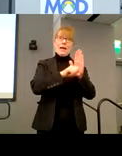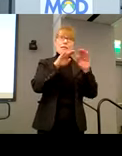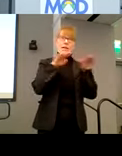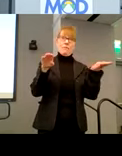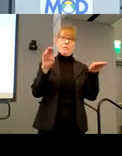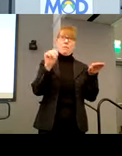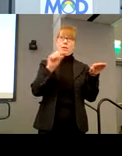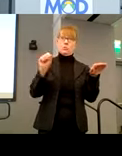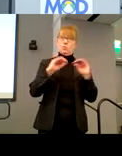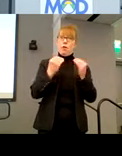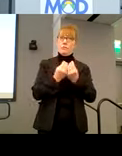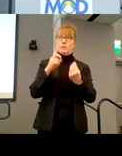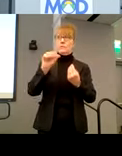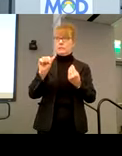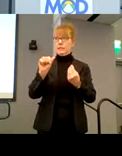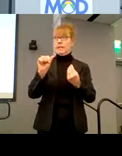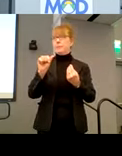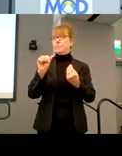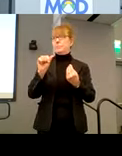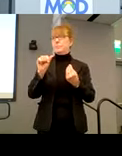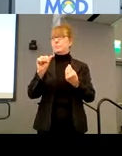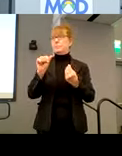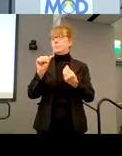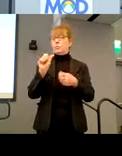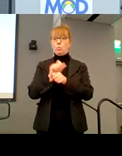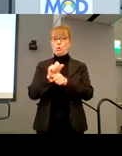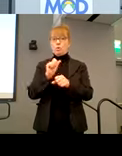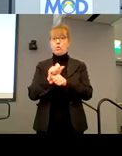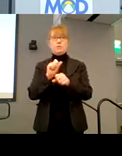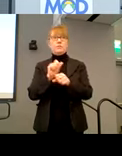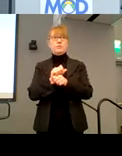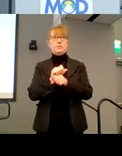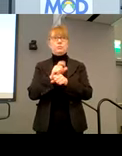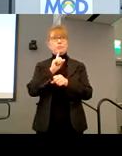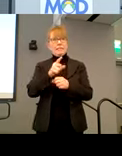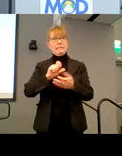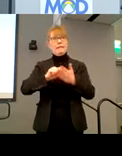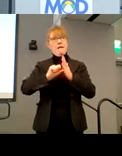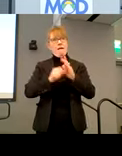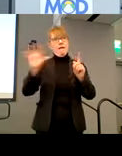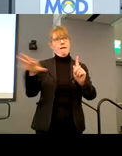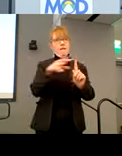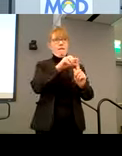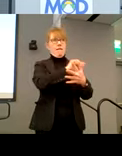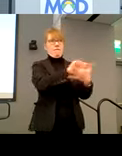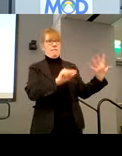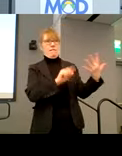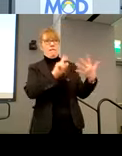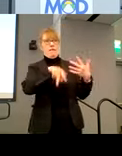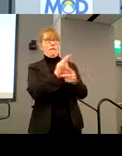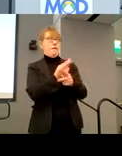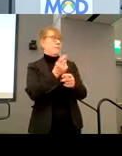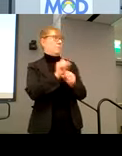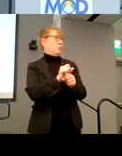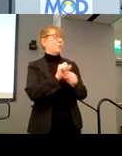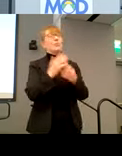office on disability works to highlight this kind of work. And I'm so grateful to them for the grant,